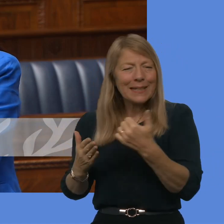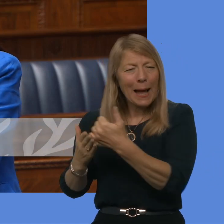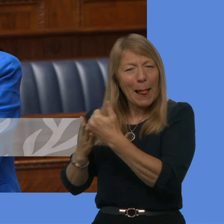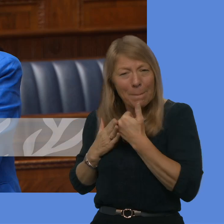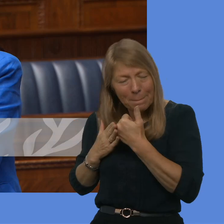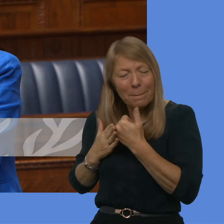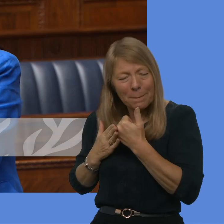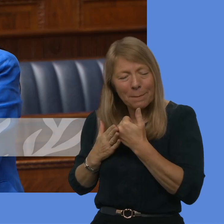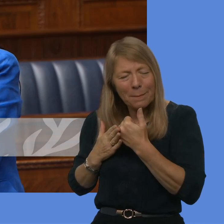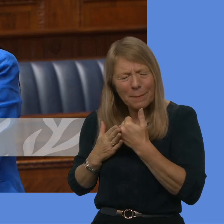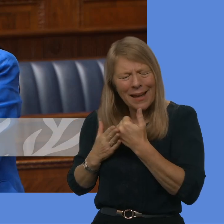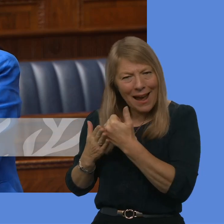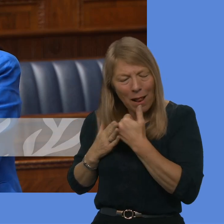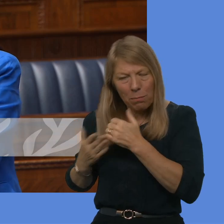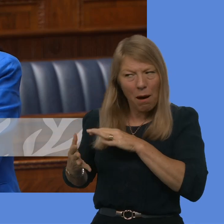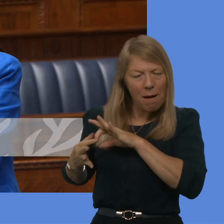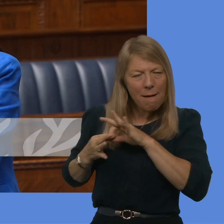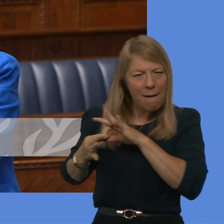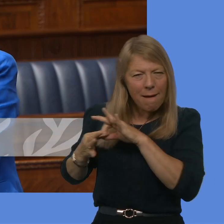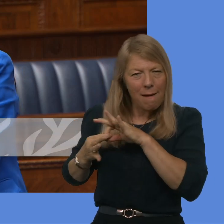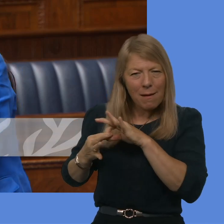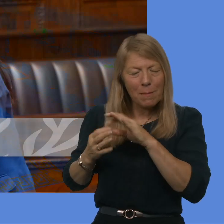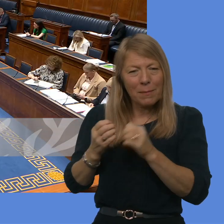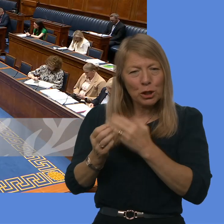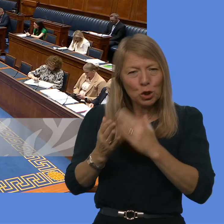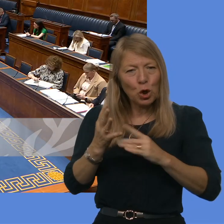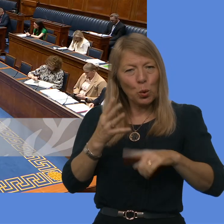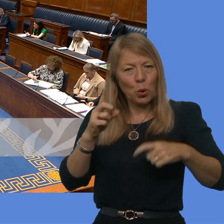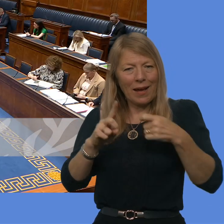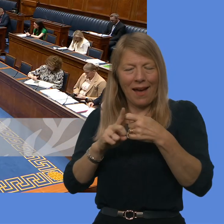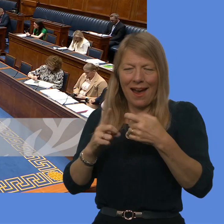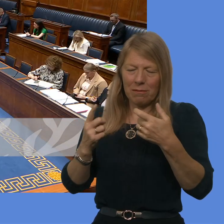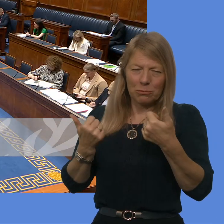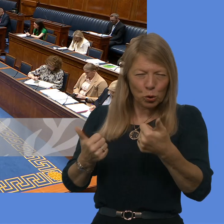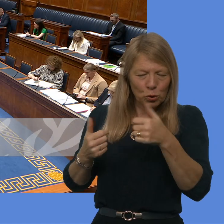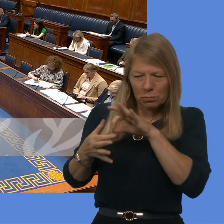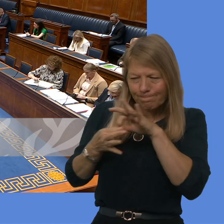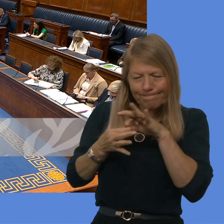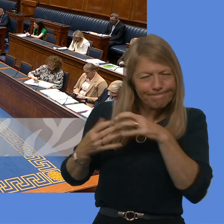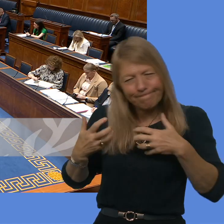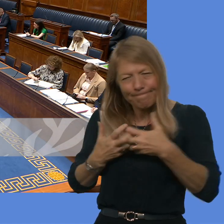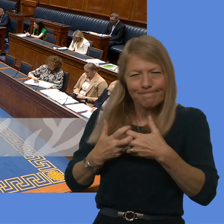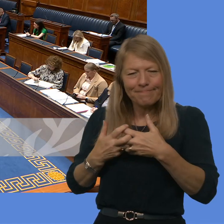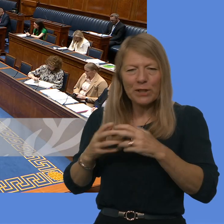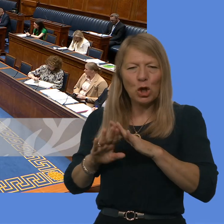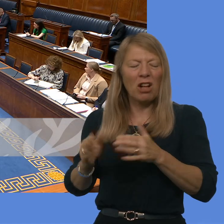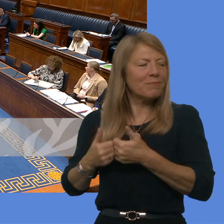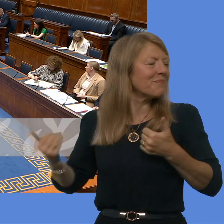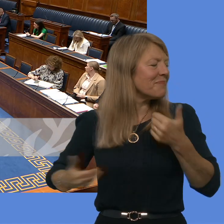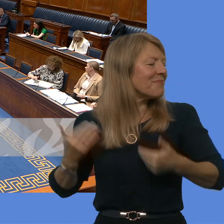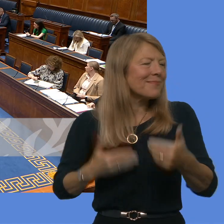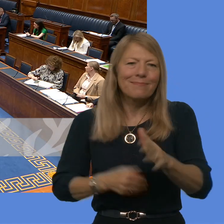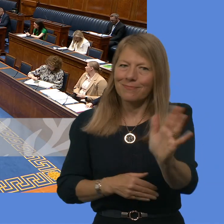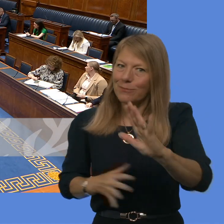cooperation, including across this United Kingdom. David Honeyford. Thank you, Mr.